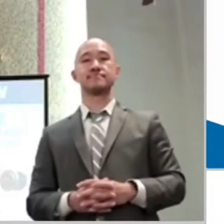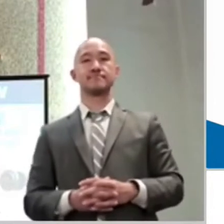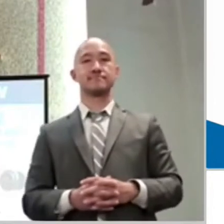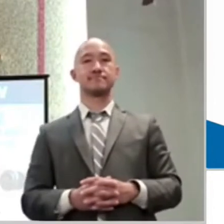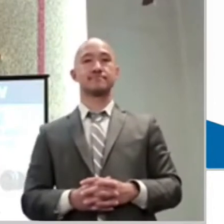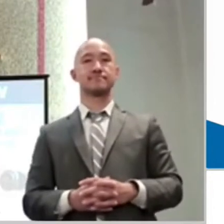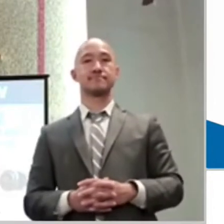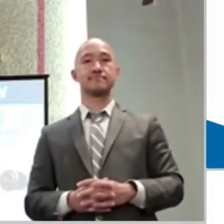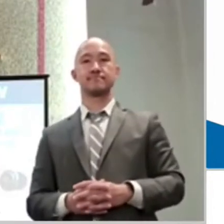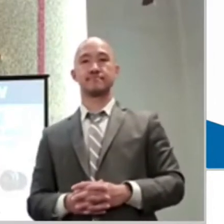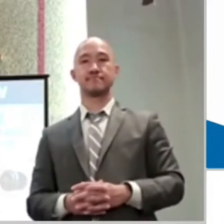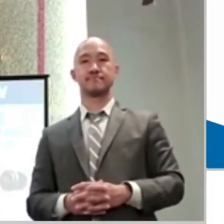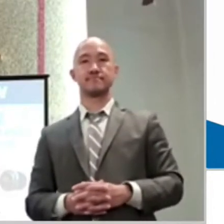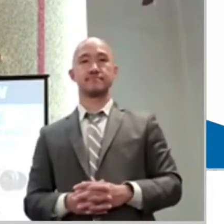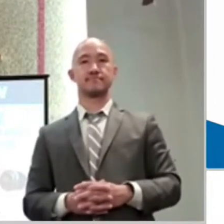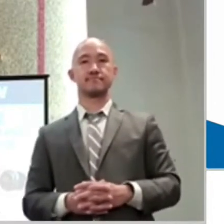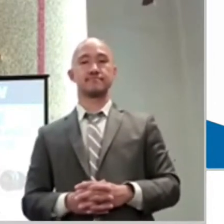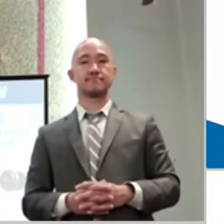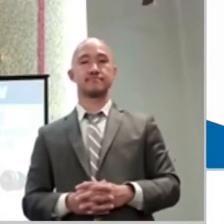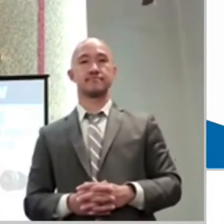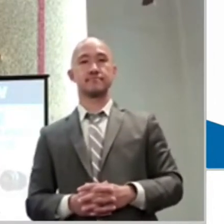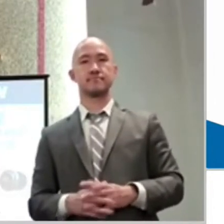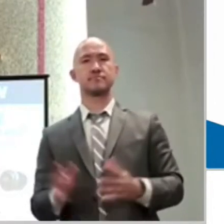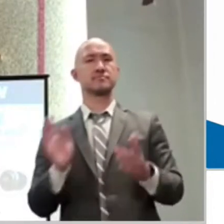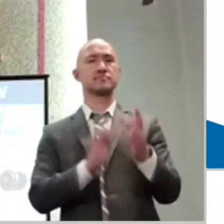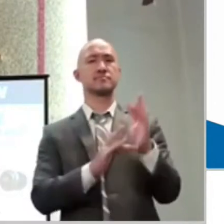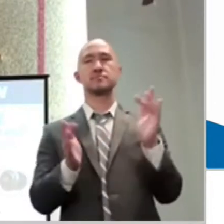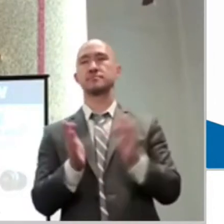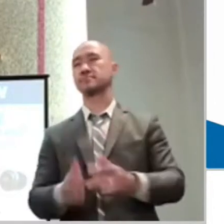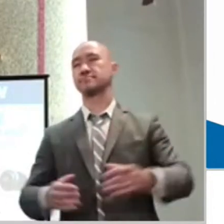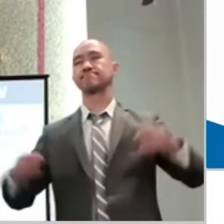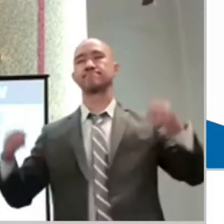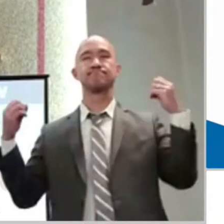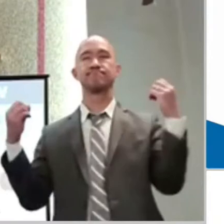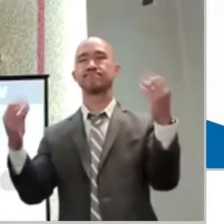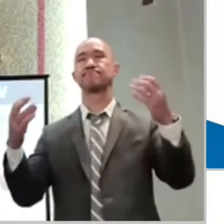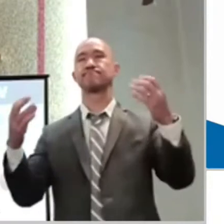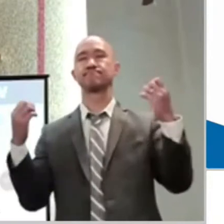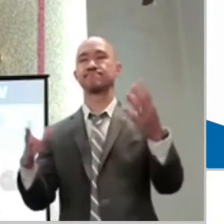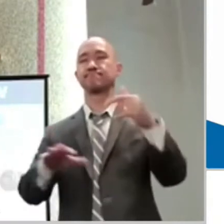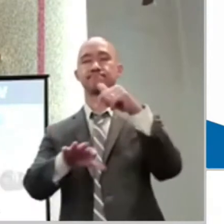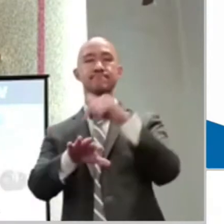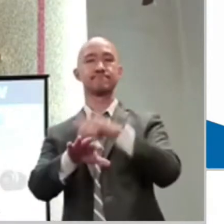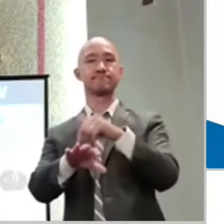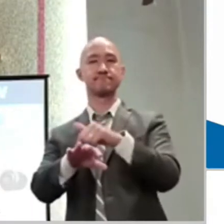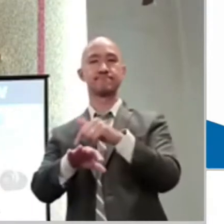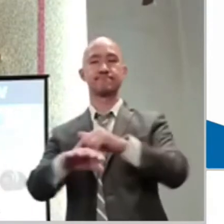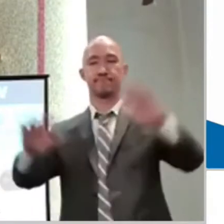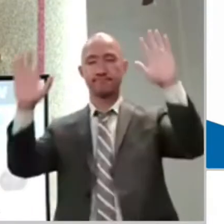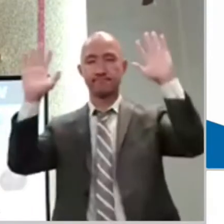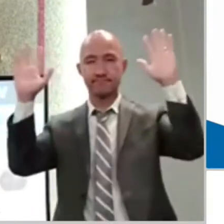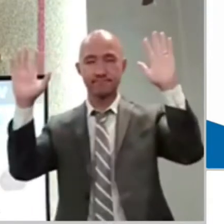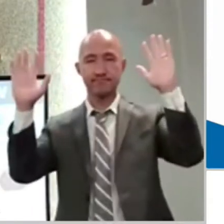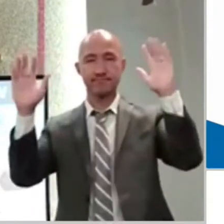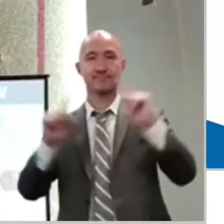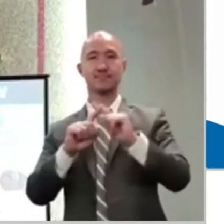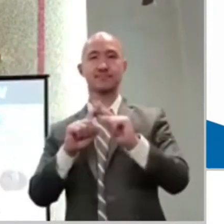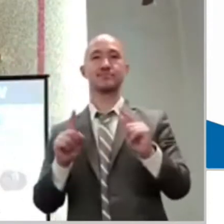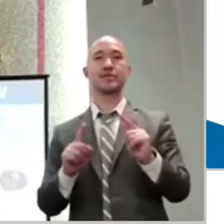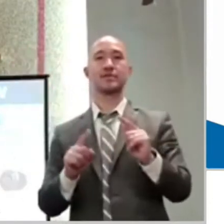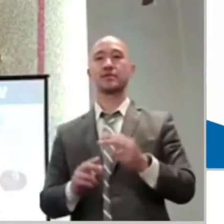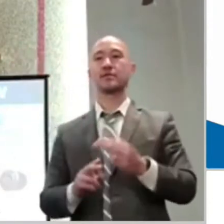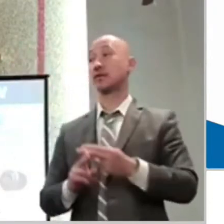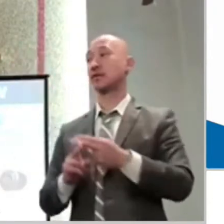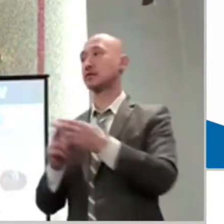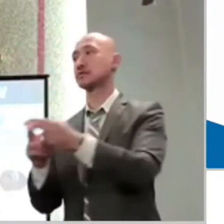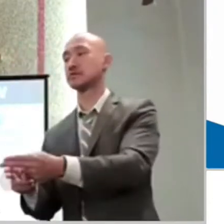midst of giving them so many signs to believe, he still calls them an unbelieving